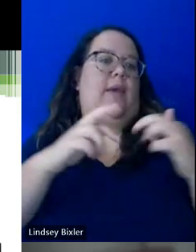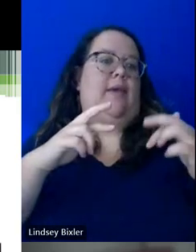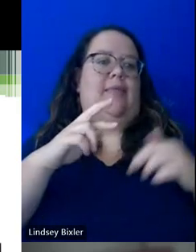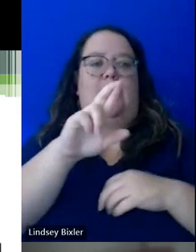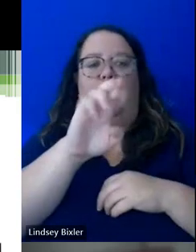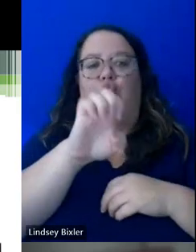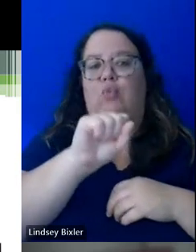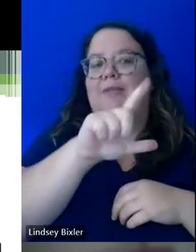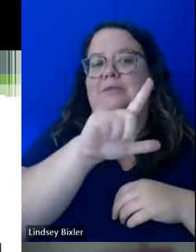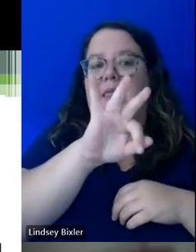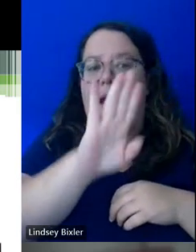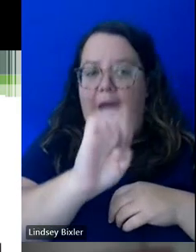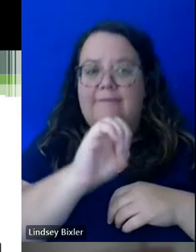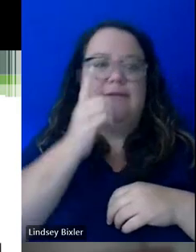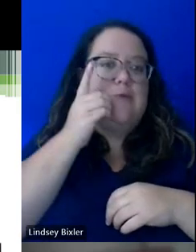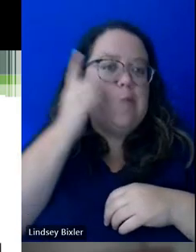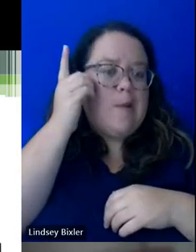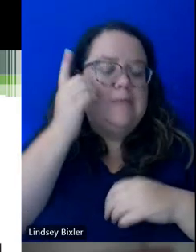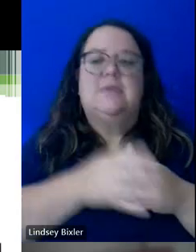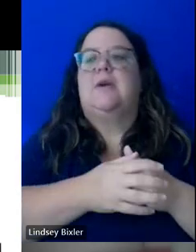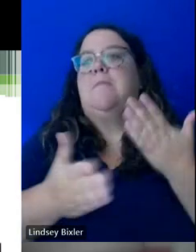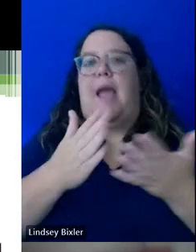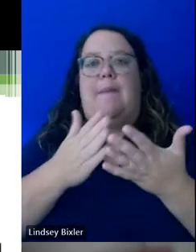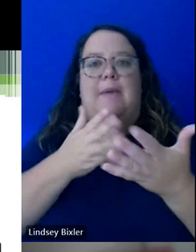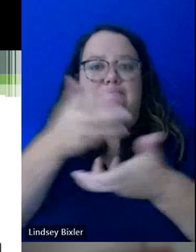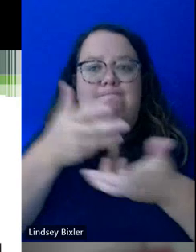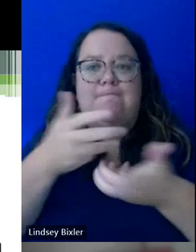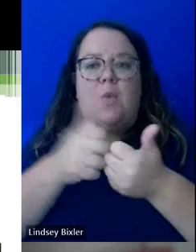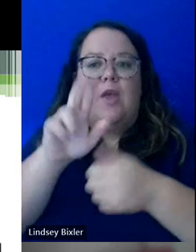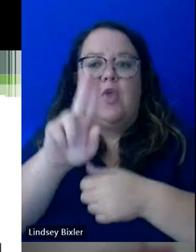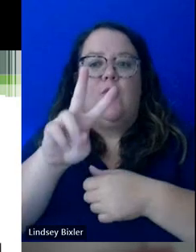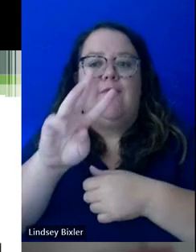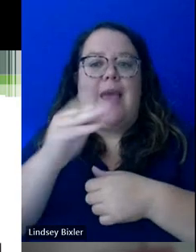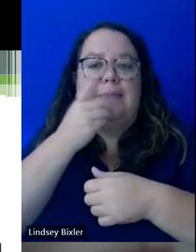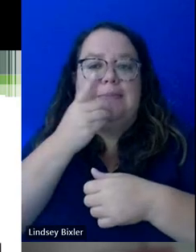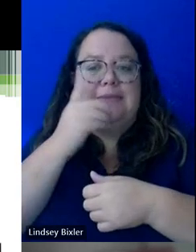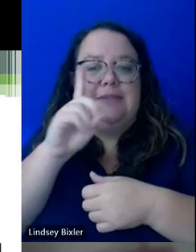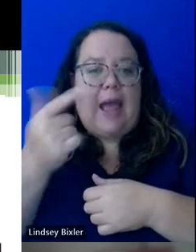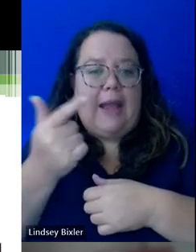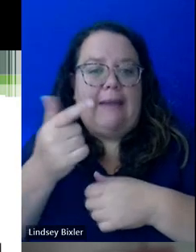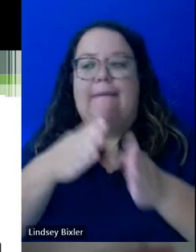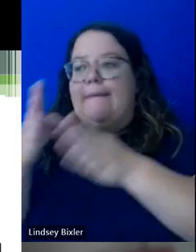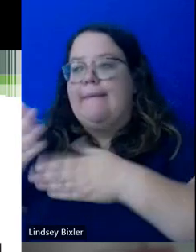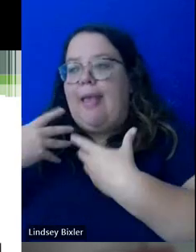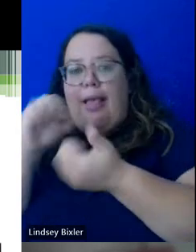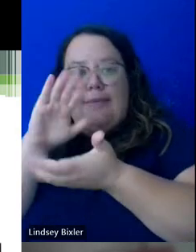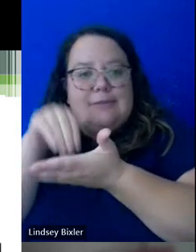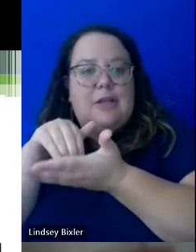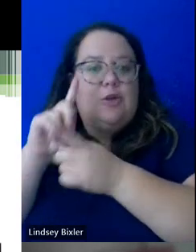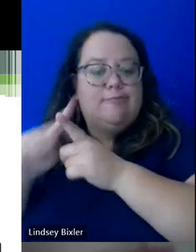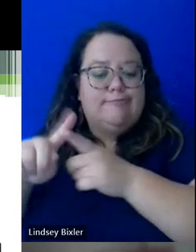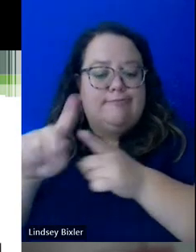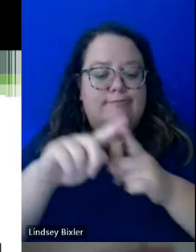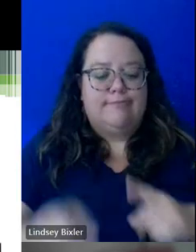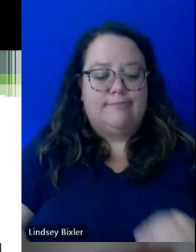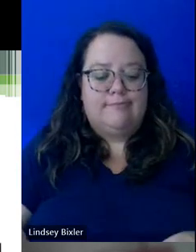so, you know, it might be with UVM dining. It could be with the health center. so these are places that, you know, it's not